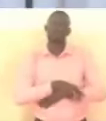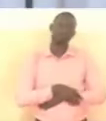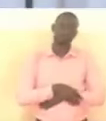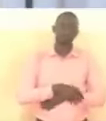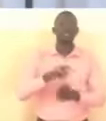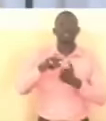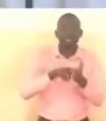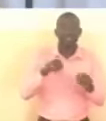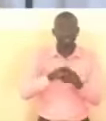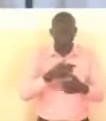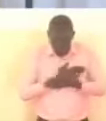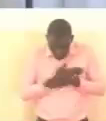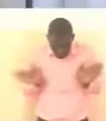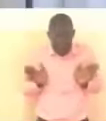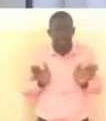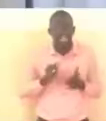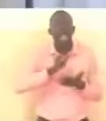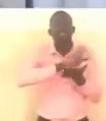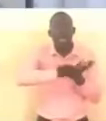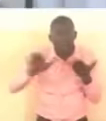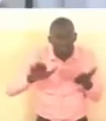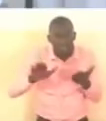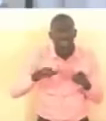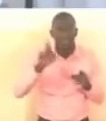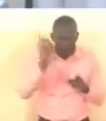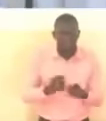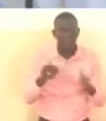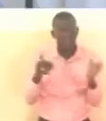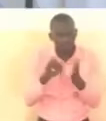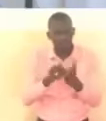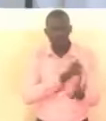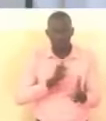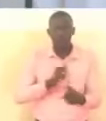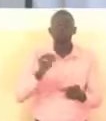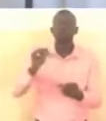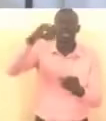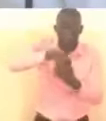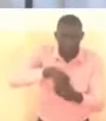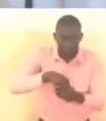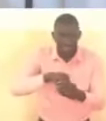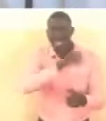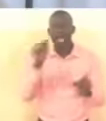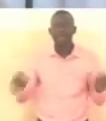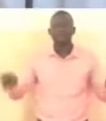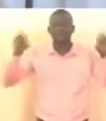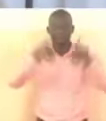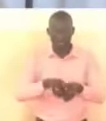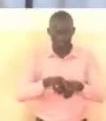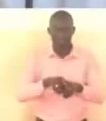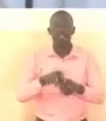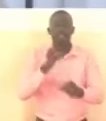the need for transparency and accountability should compel us to create an inclusive and participatory